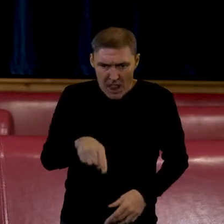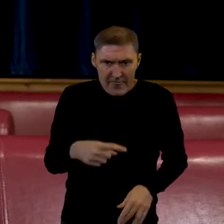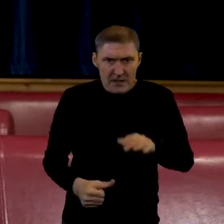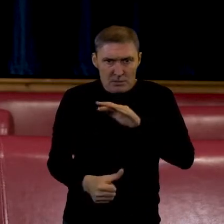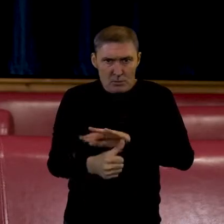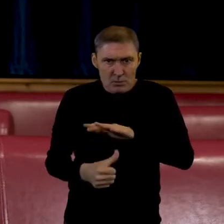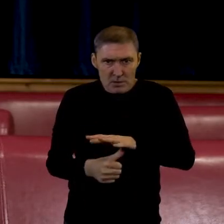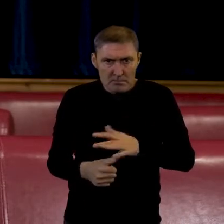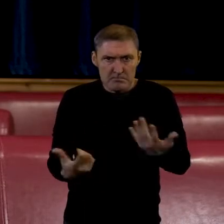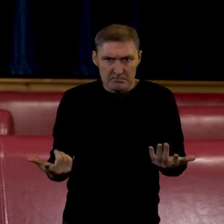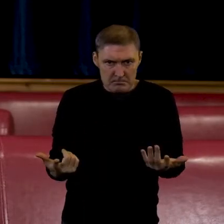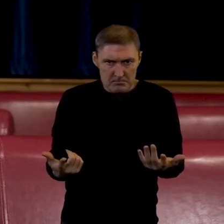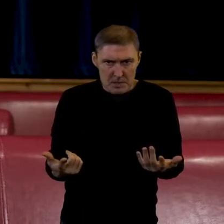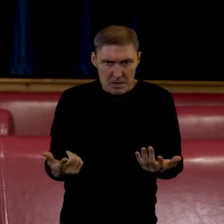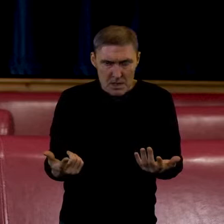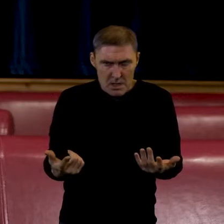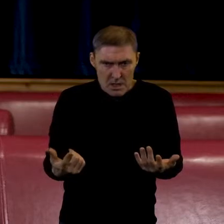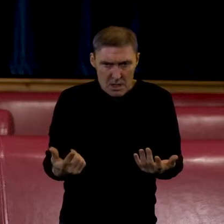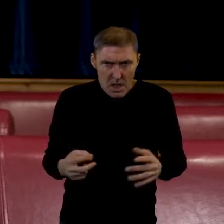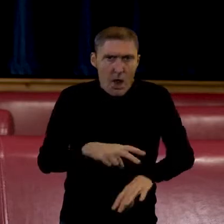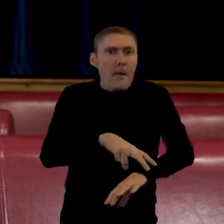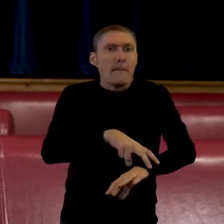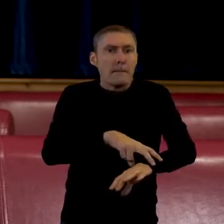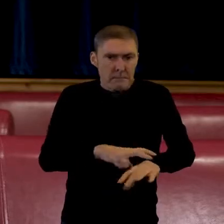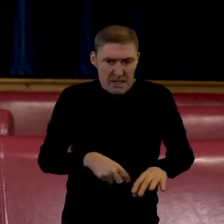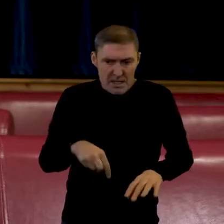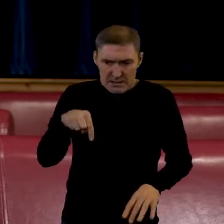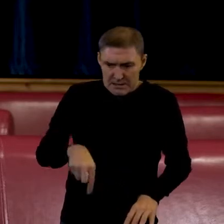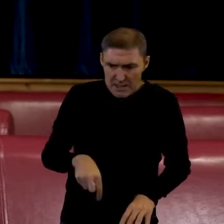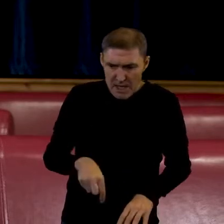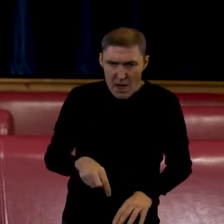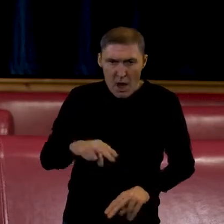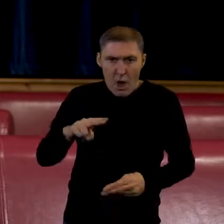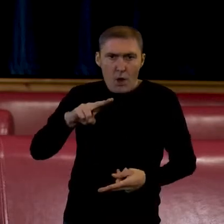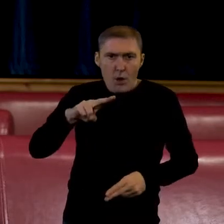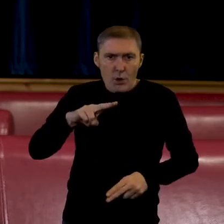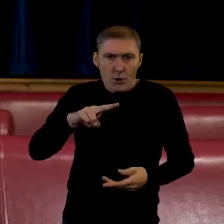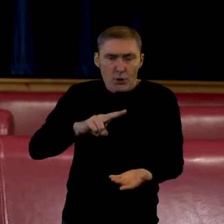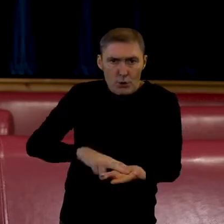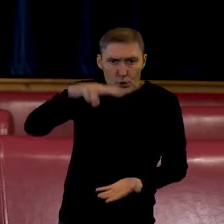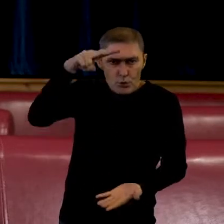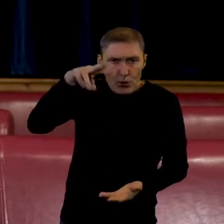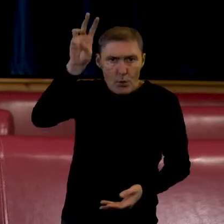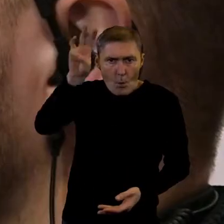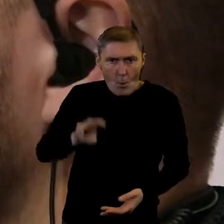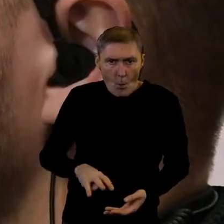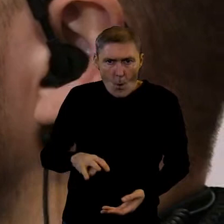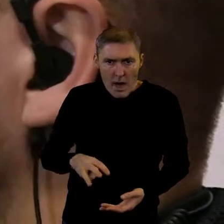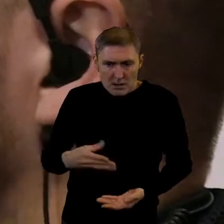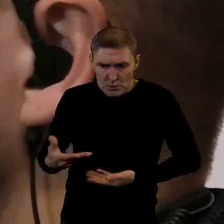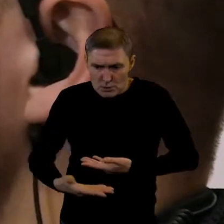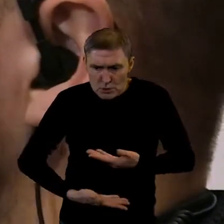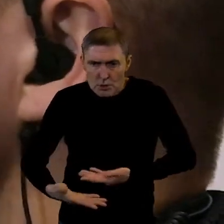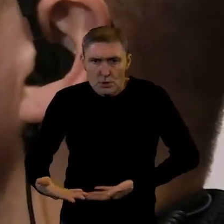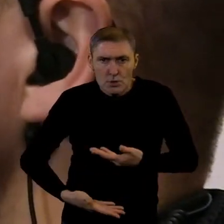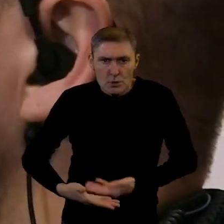So that's what we try and do as North Wales Police and I know victim support can liaise with us as well in order to